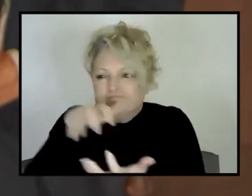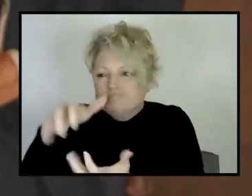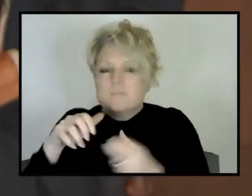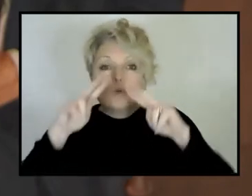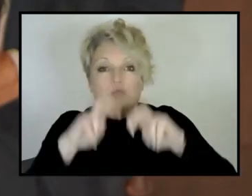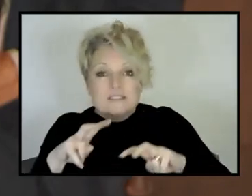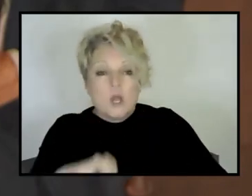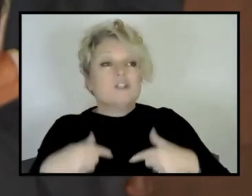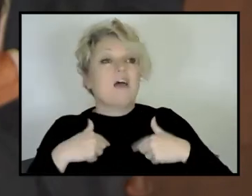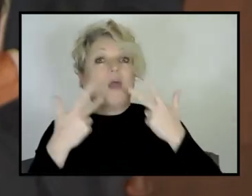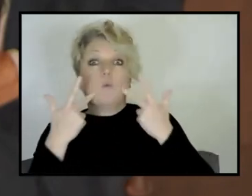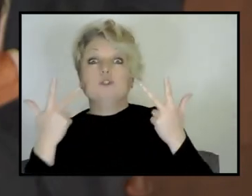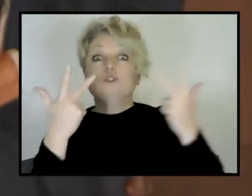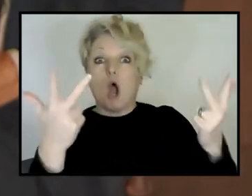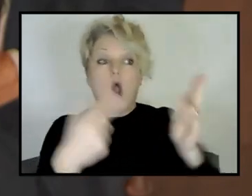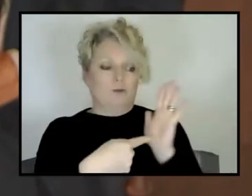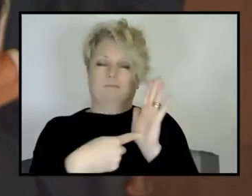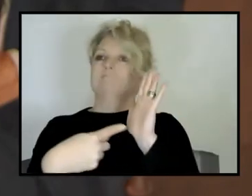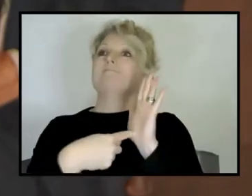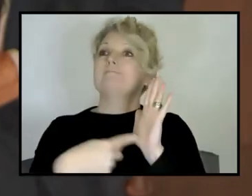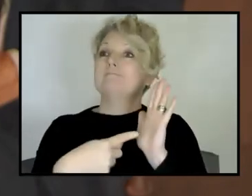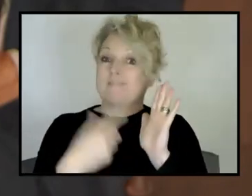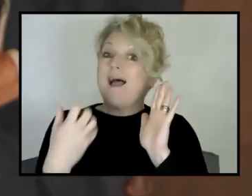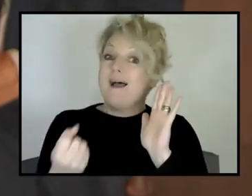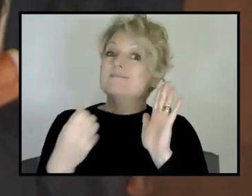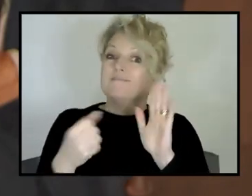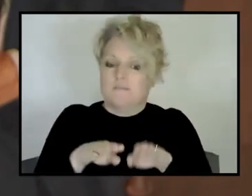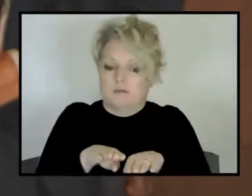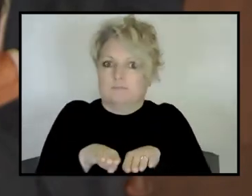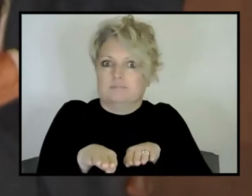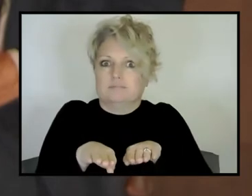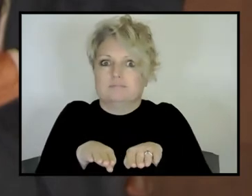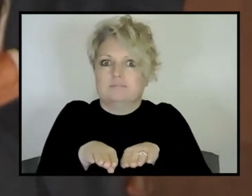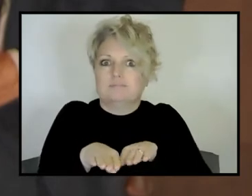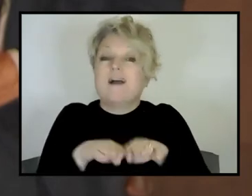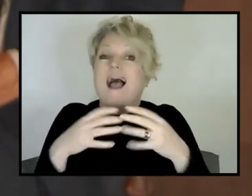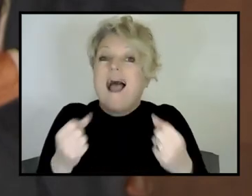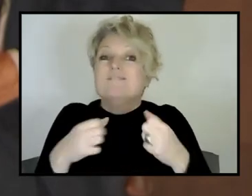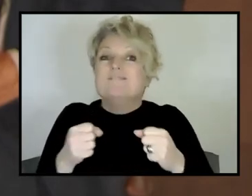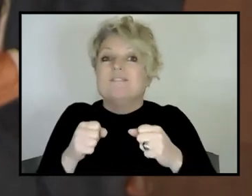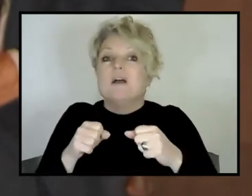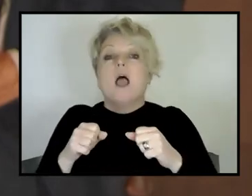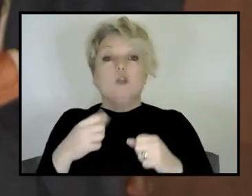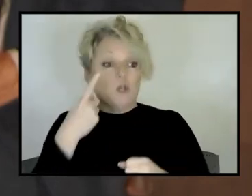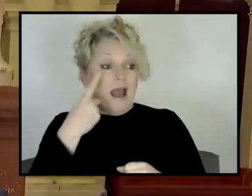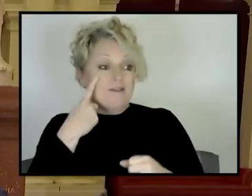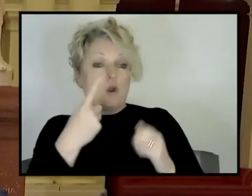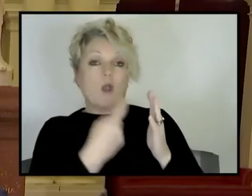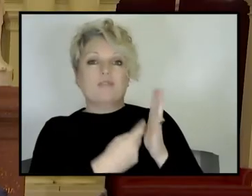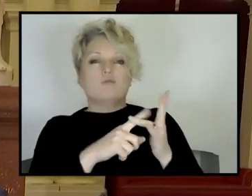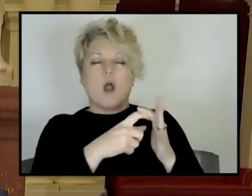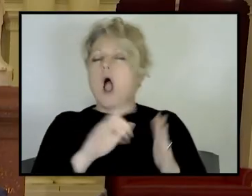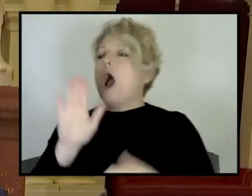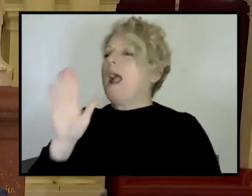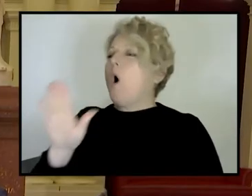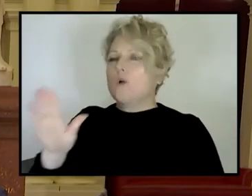plate tectonic processes were operating in a similar way using the continental record. just, just explain that a little bit for